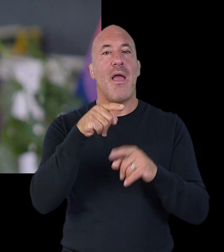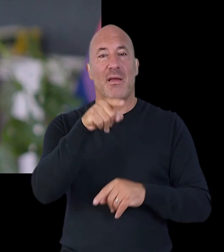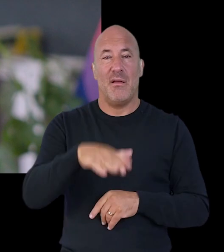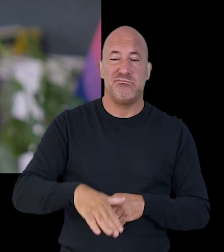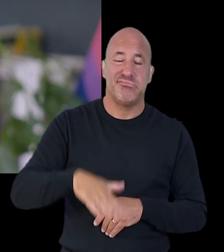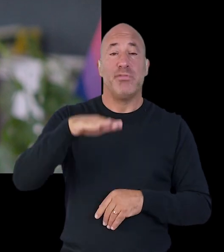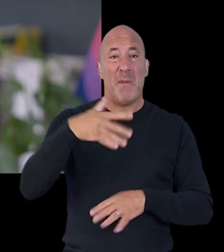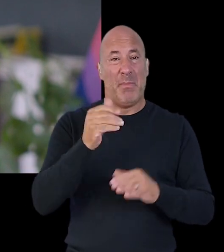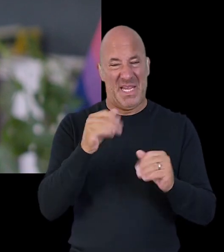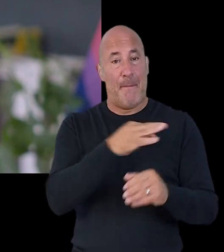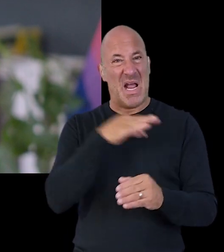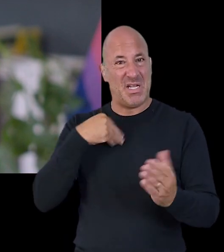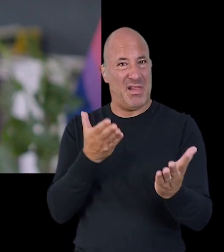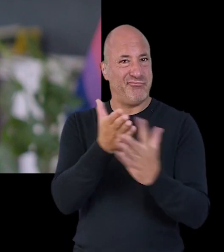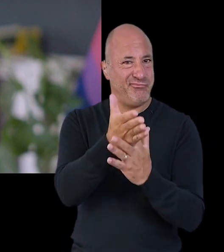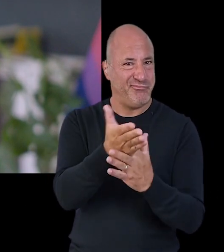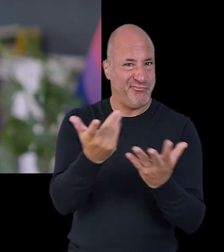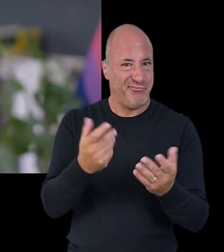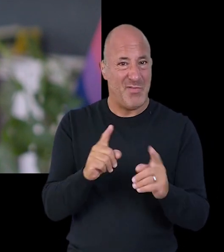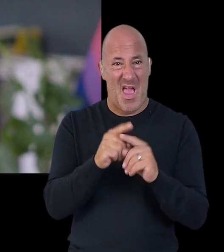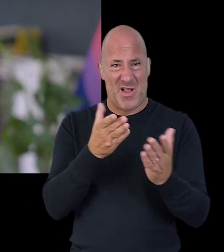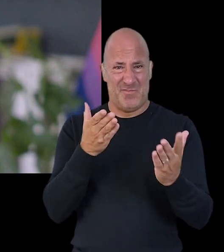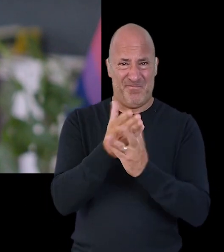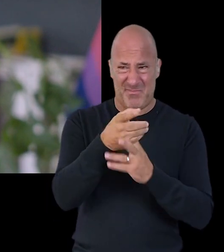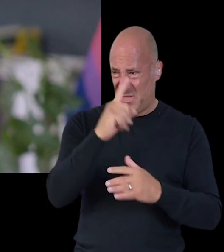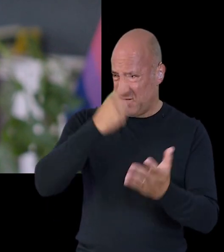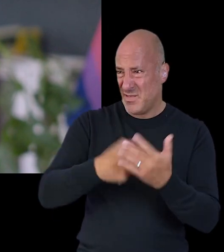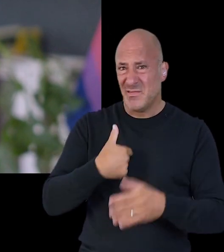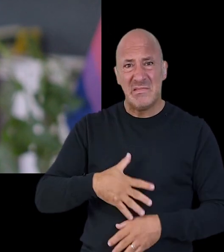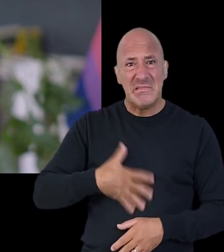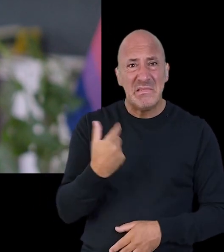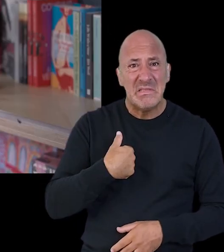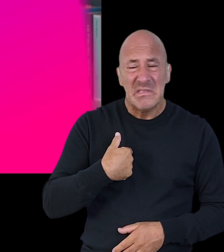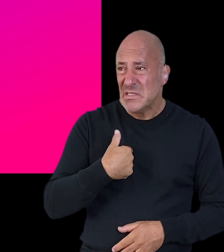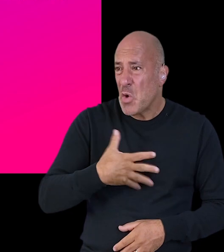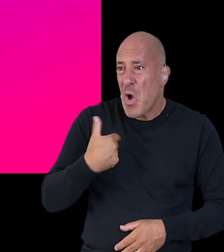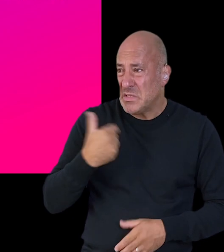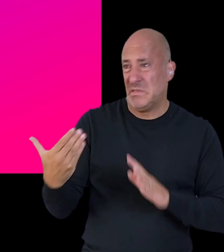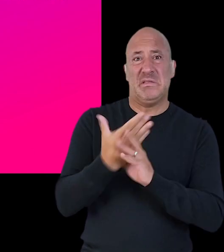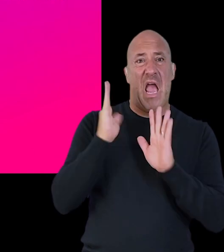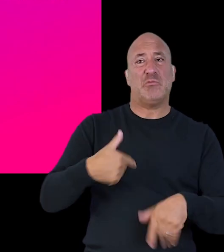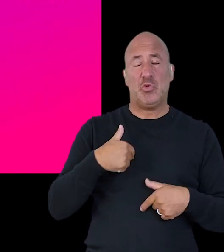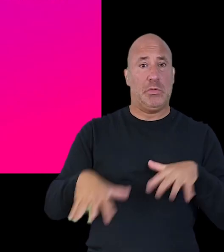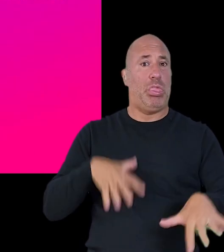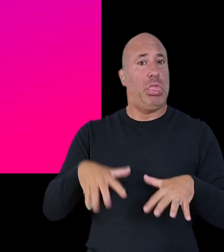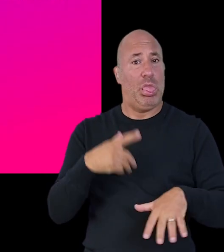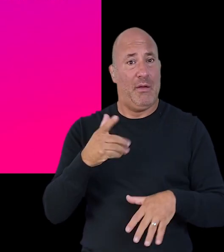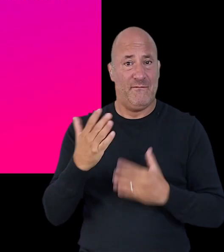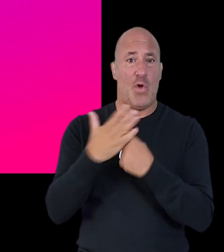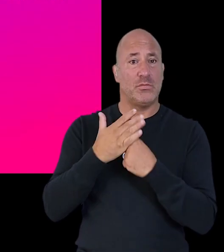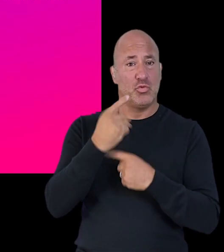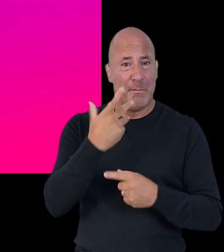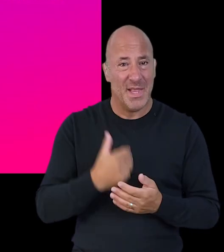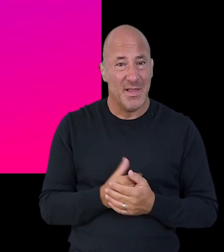aspects to your case for example because you've had a medical intervention at some stage including an intervention that wasn't your choice